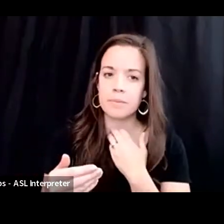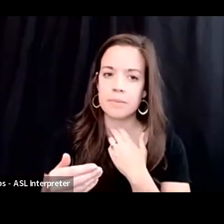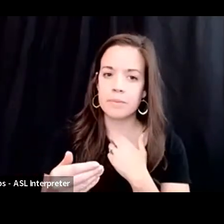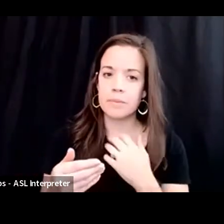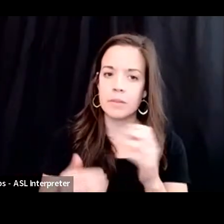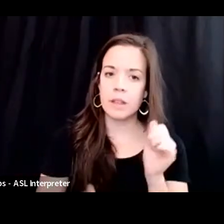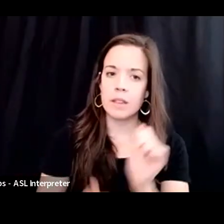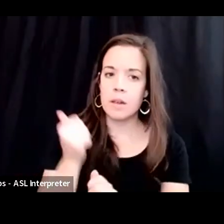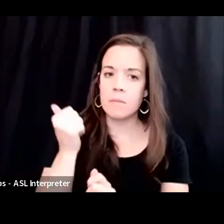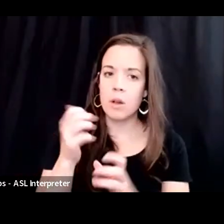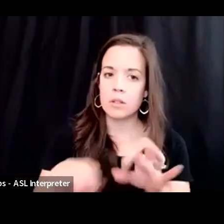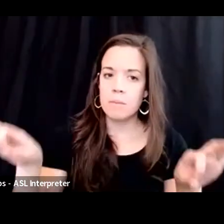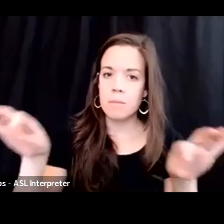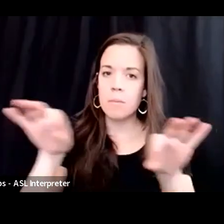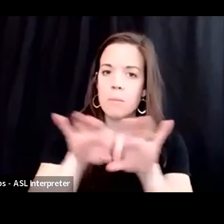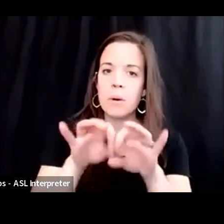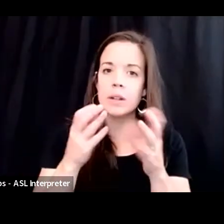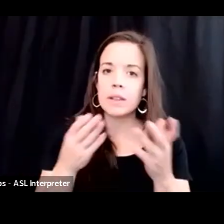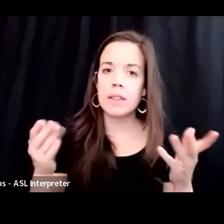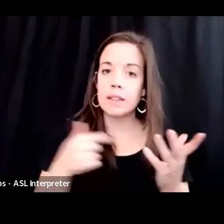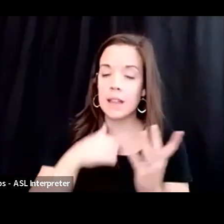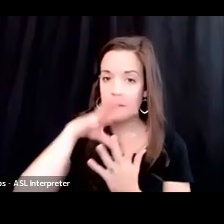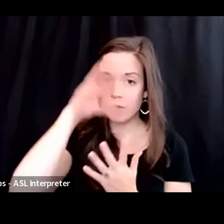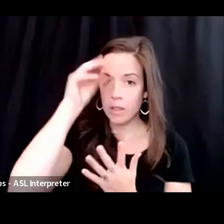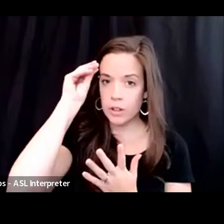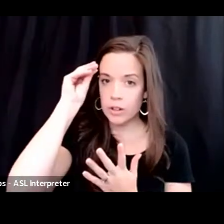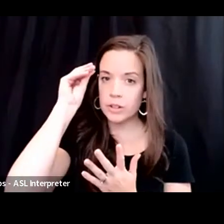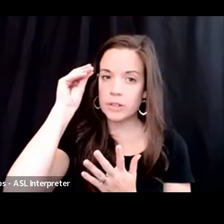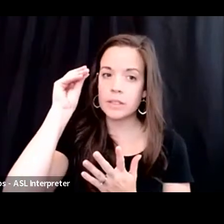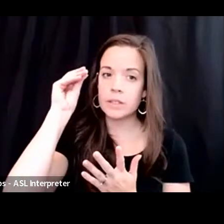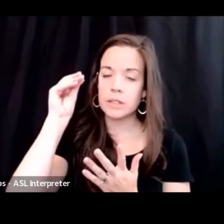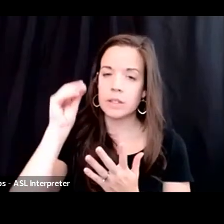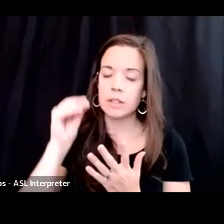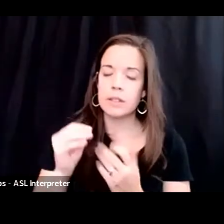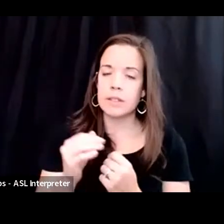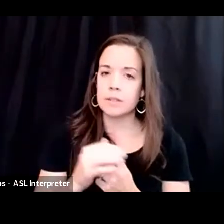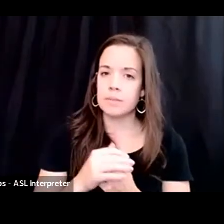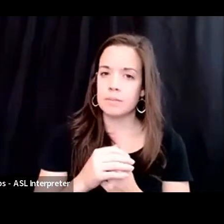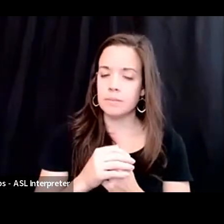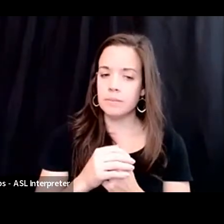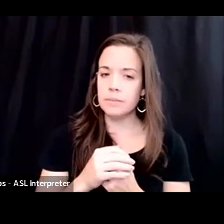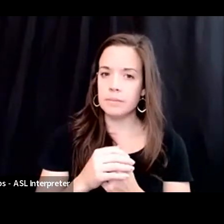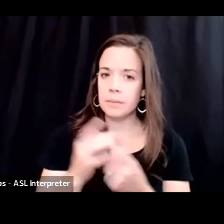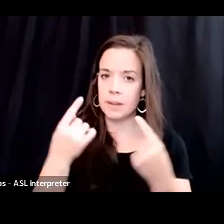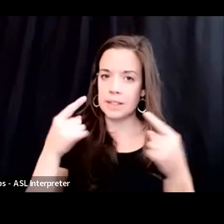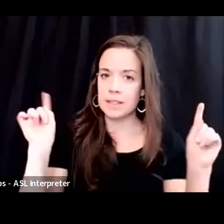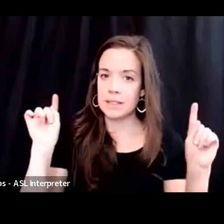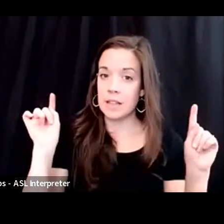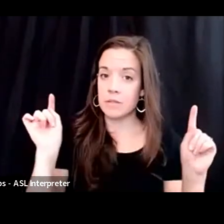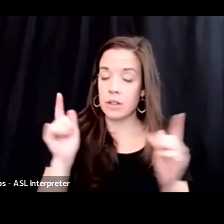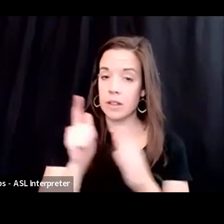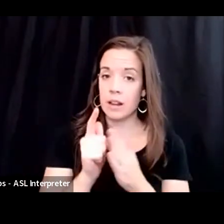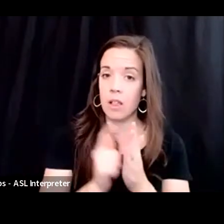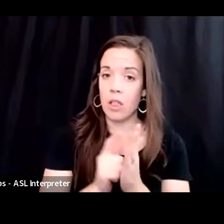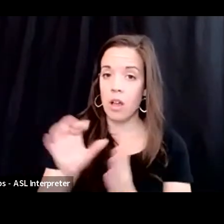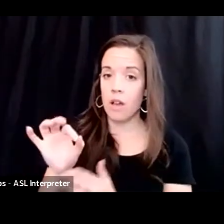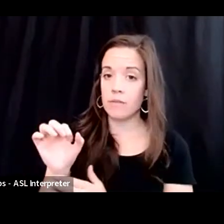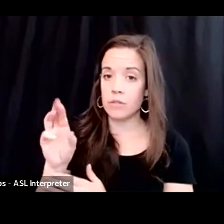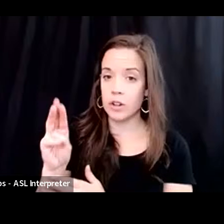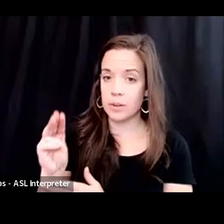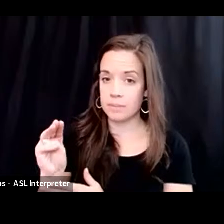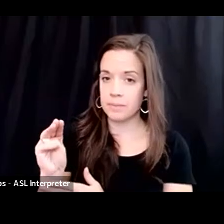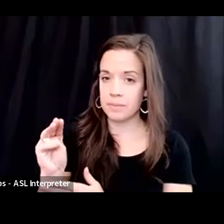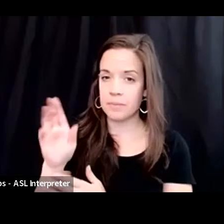most important thing that I've learned in being successful in a law firm is, you need to